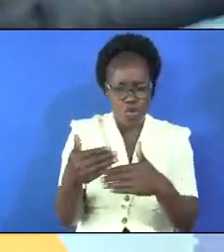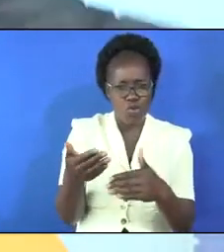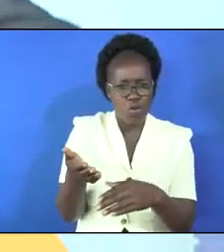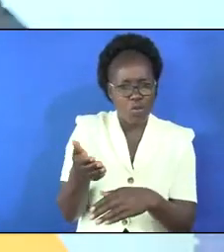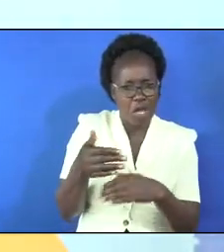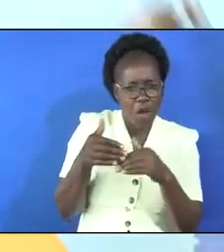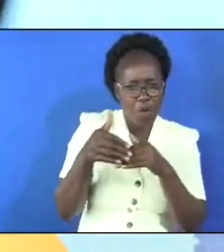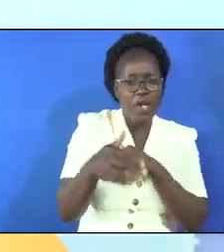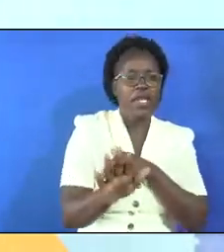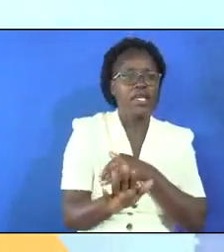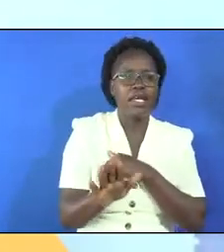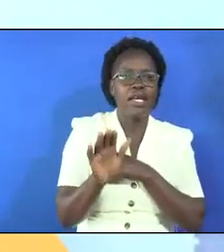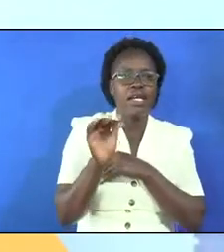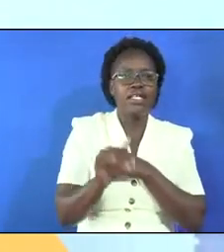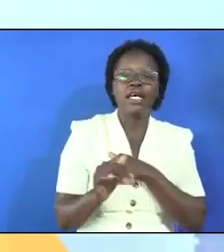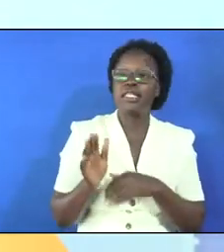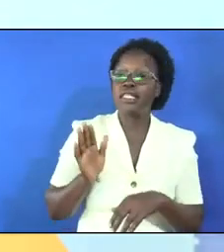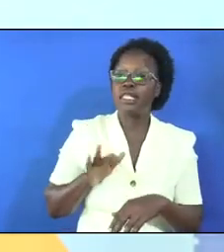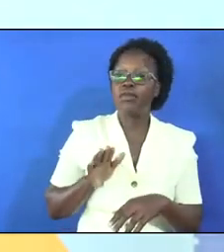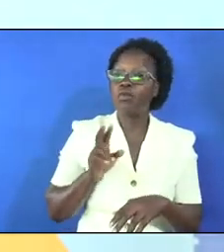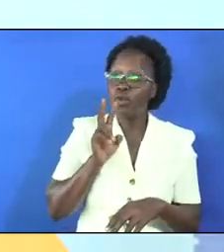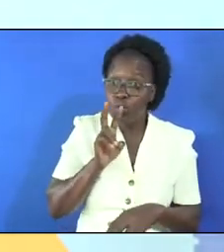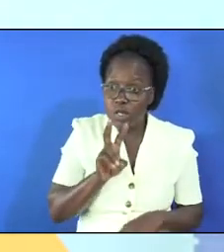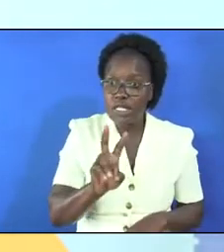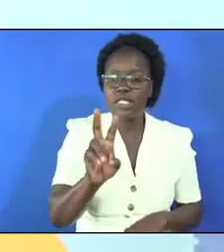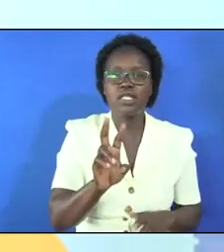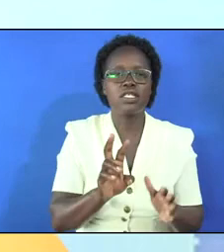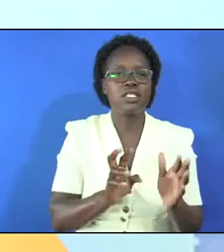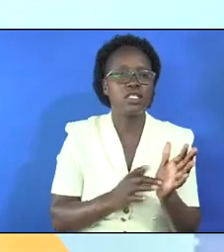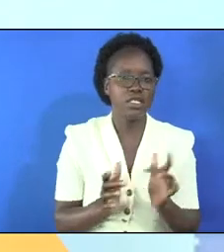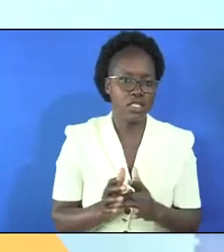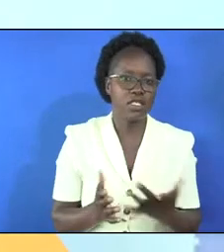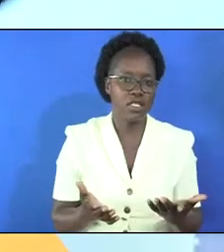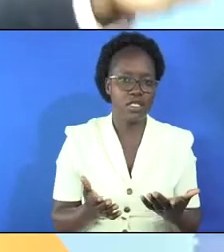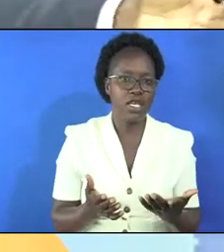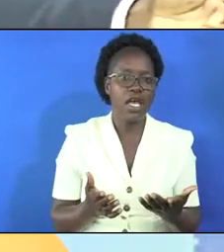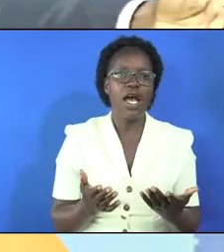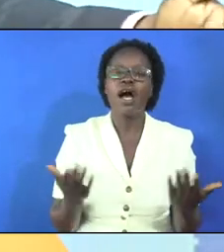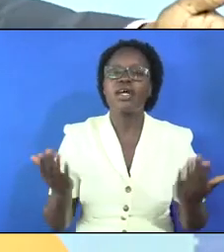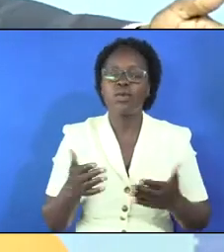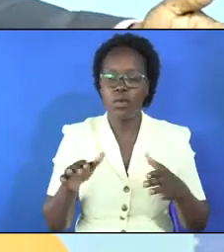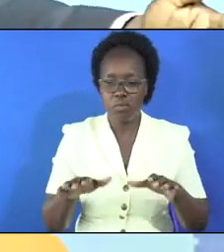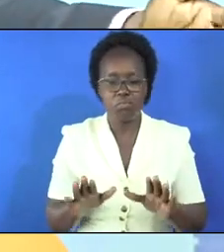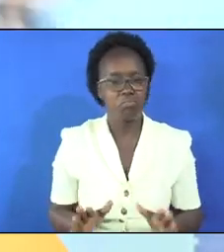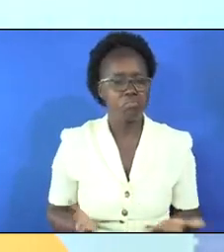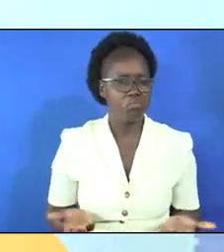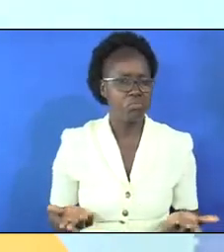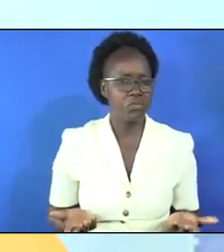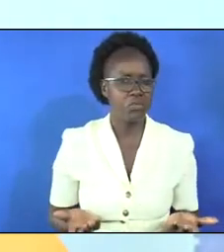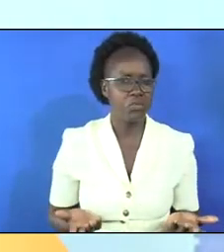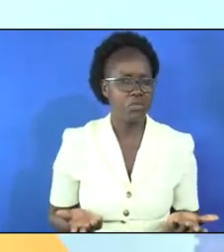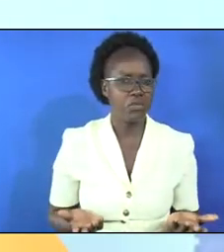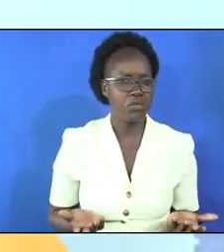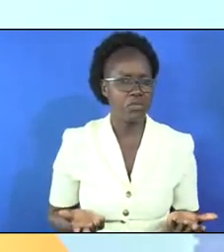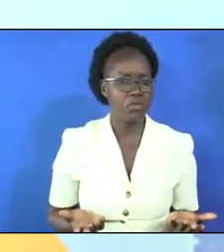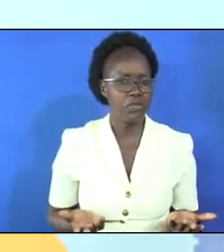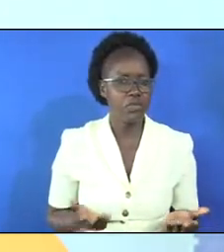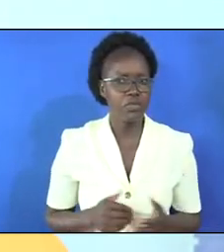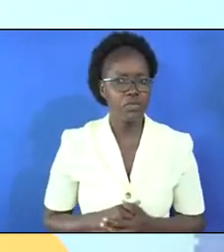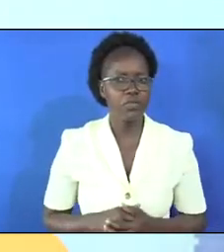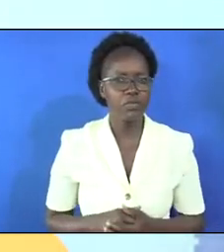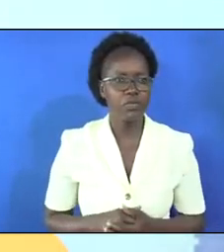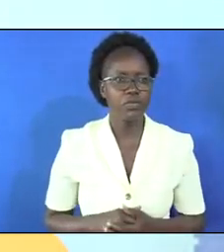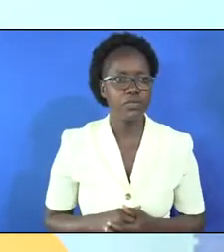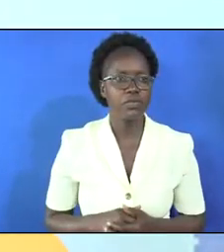rolled away that the women will see jesus and where he laid that is what is in this